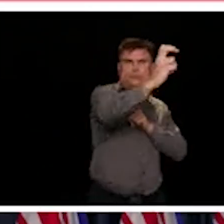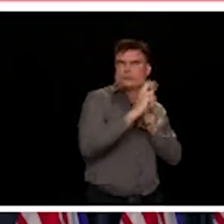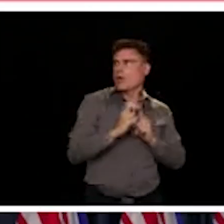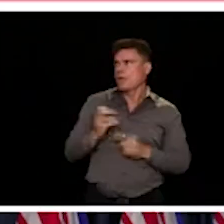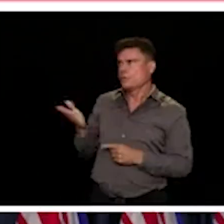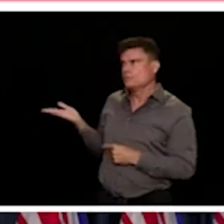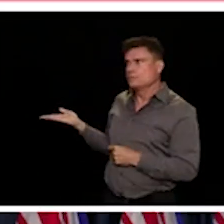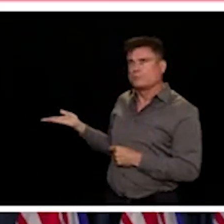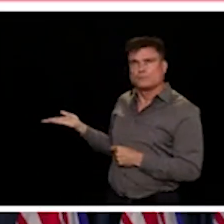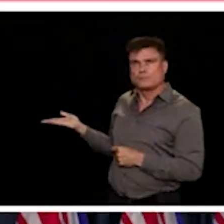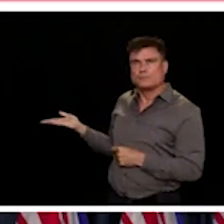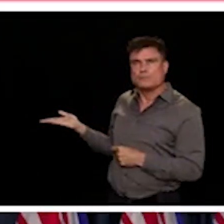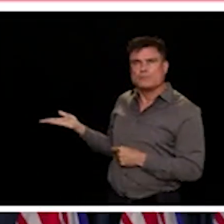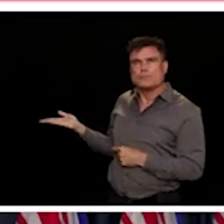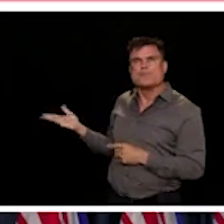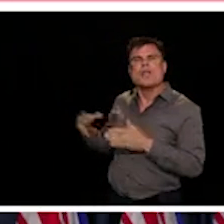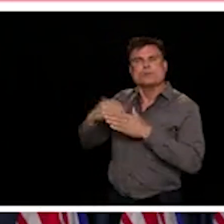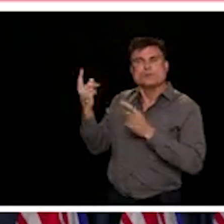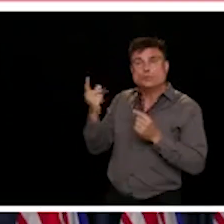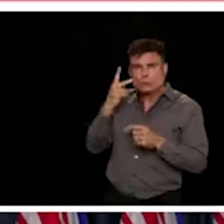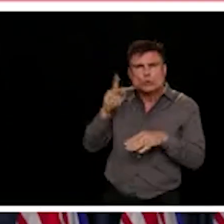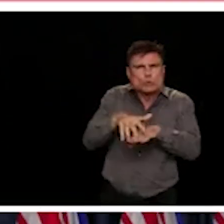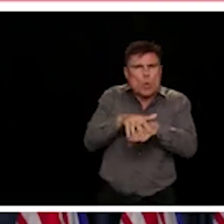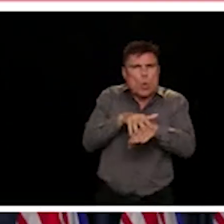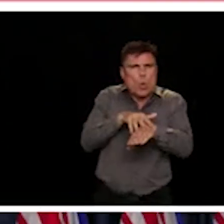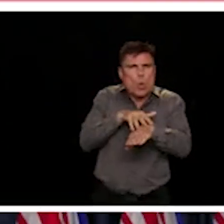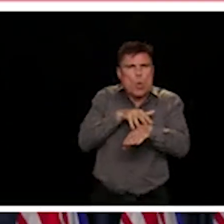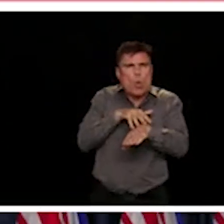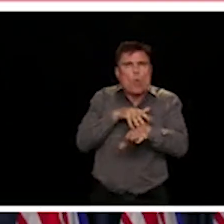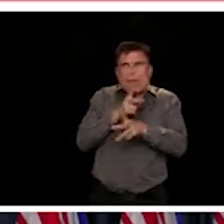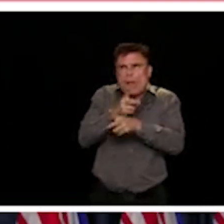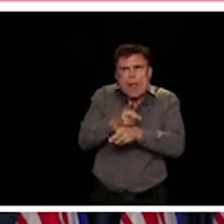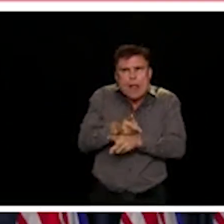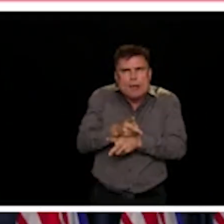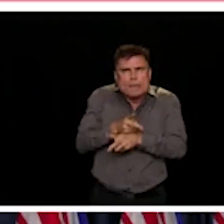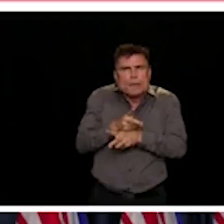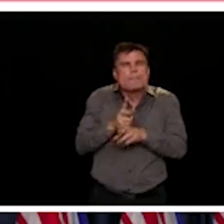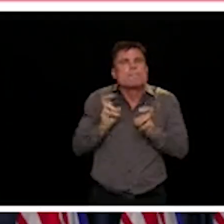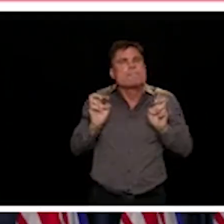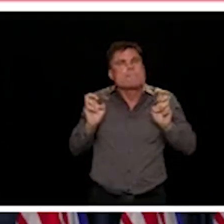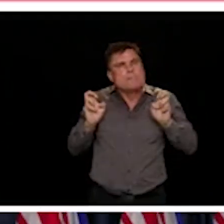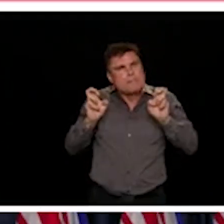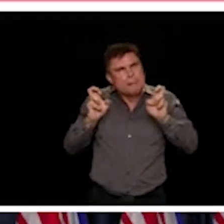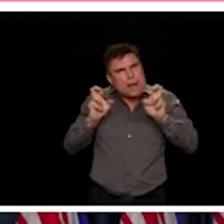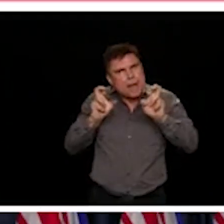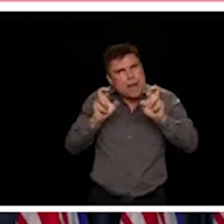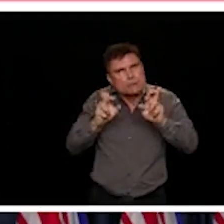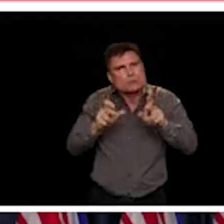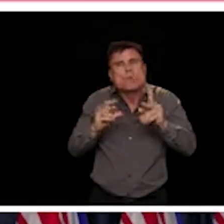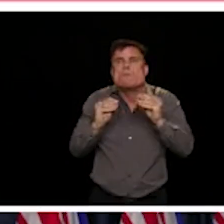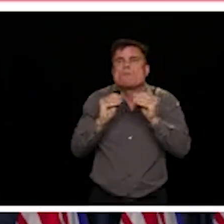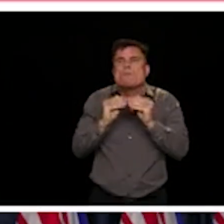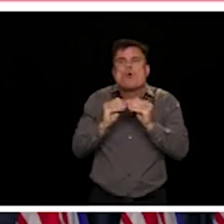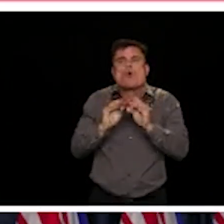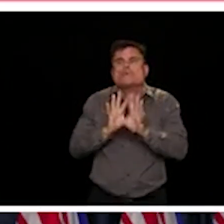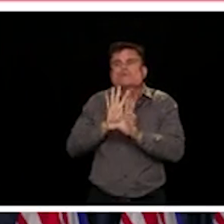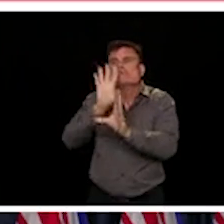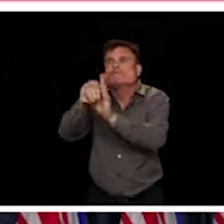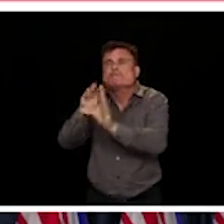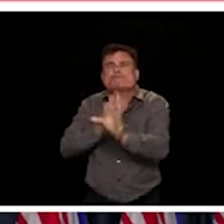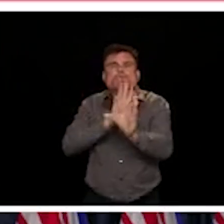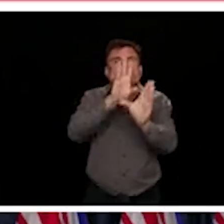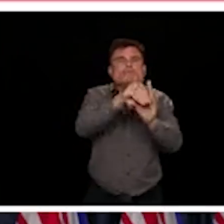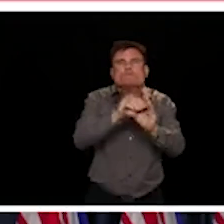and carefully to more activities in our community. We're spending less time always at home